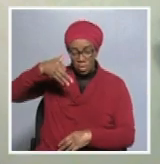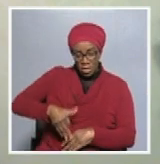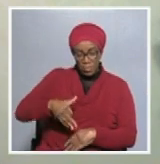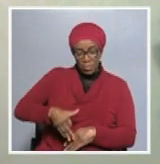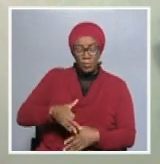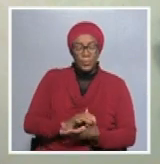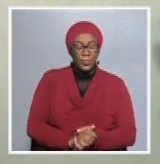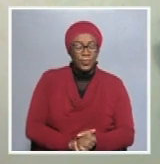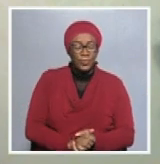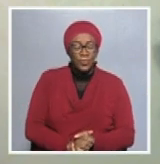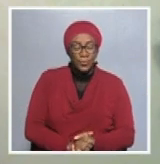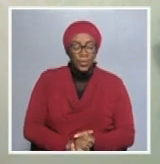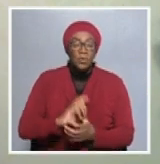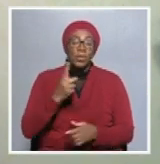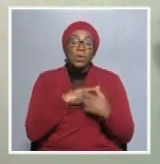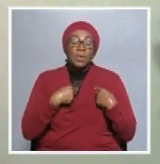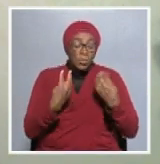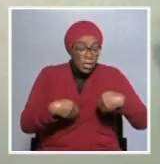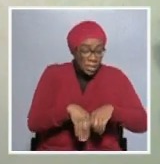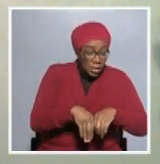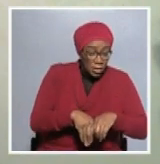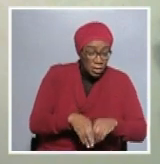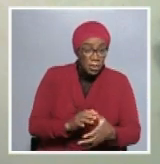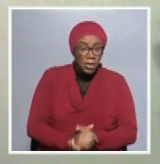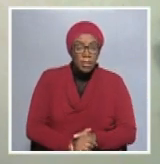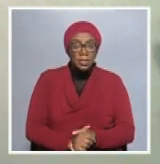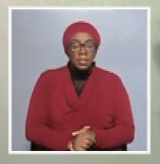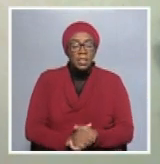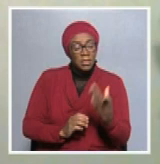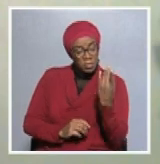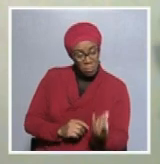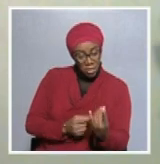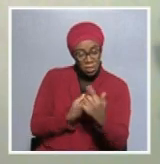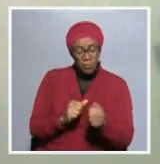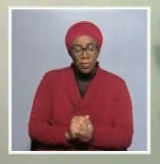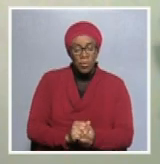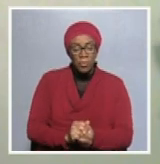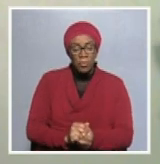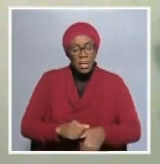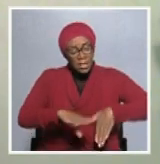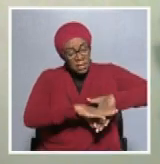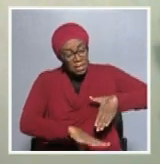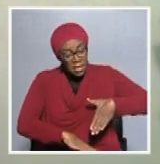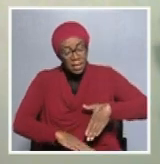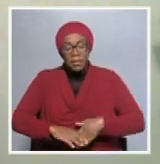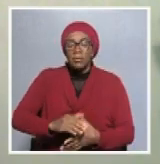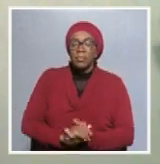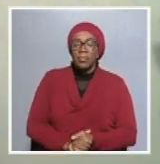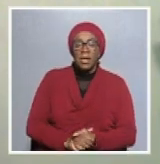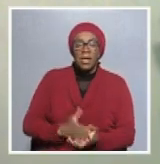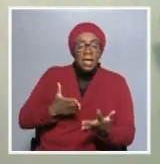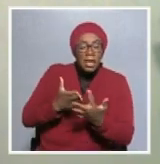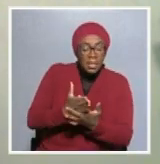to make sure that products, meat from the southern part of the country, is able to enter into China, into the U.S. and Europe. So it's about